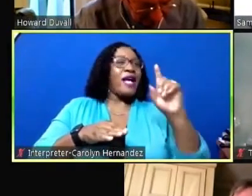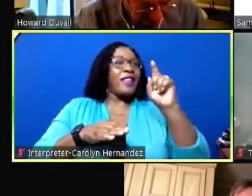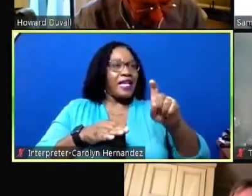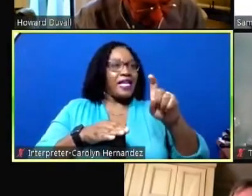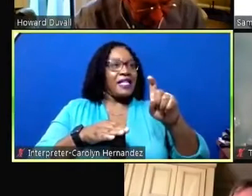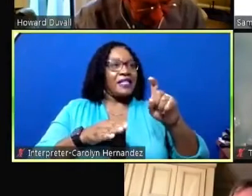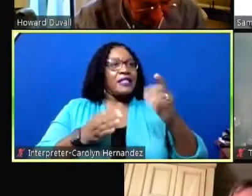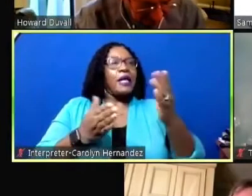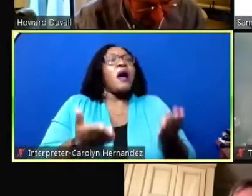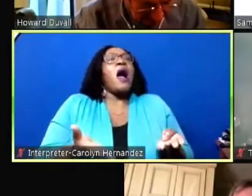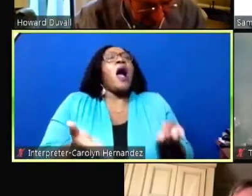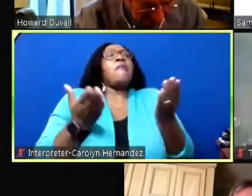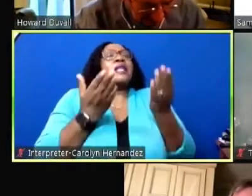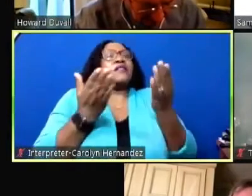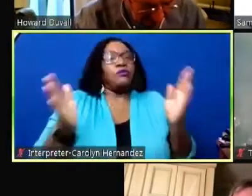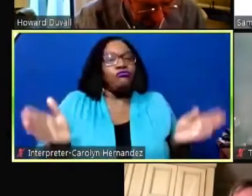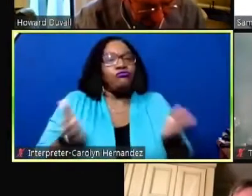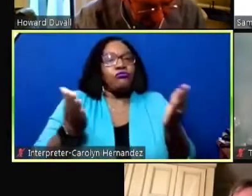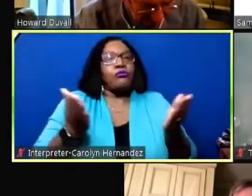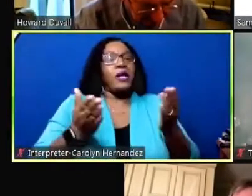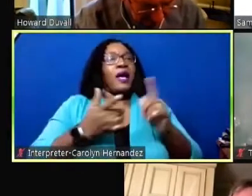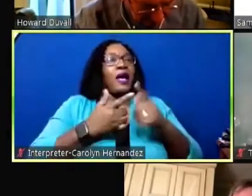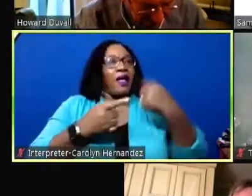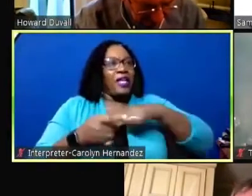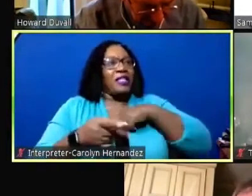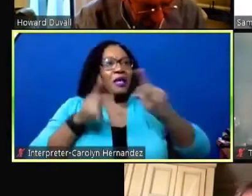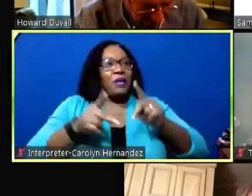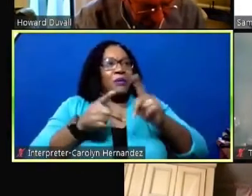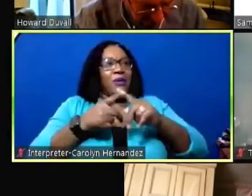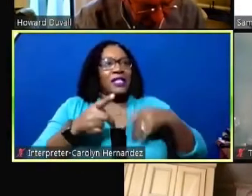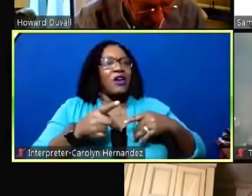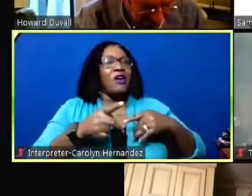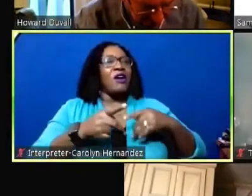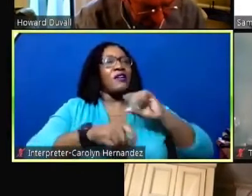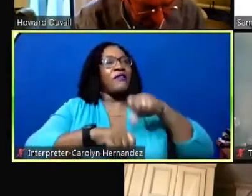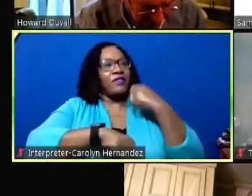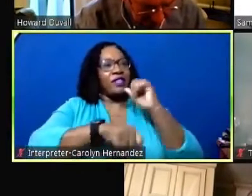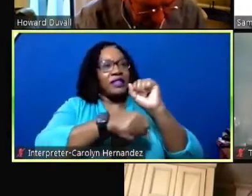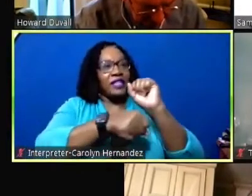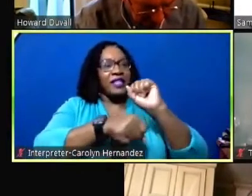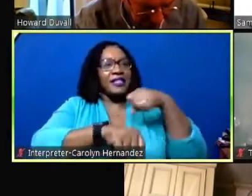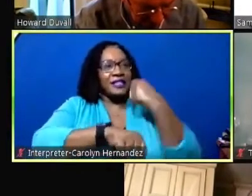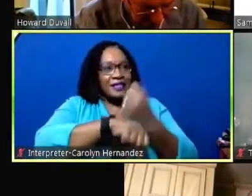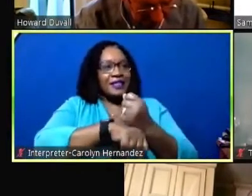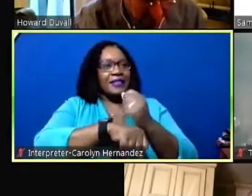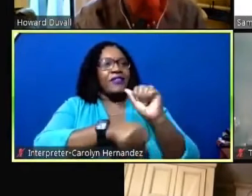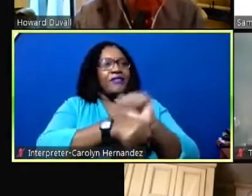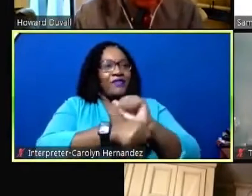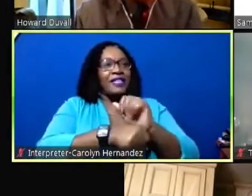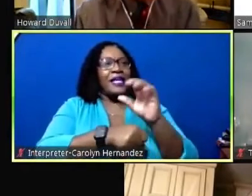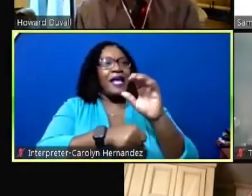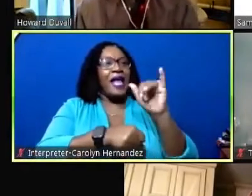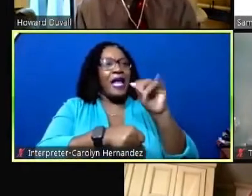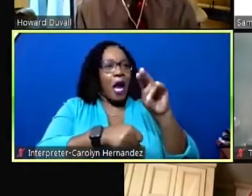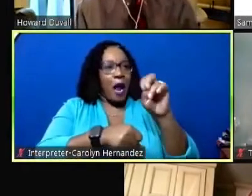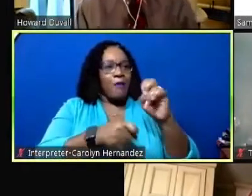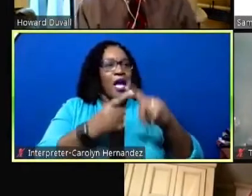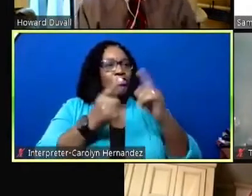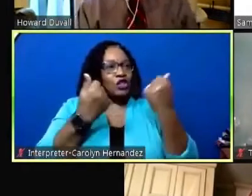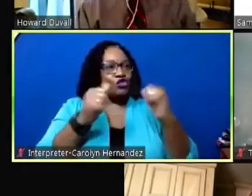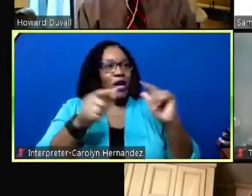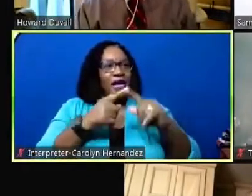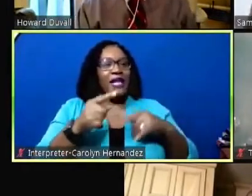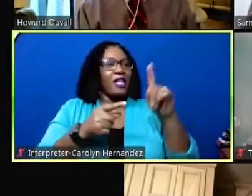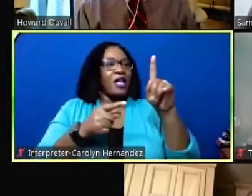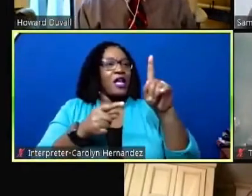uplift these are people that's on fixed incomes you need to be trying to do things like that and then zoning